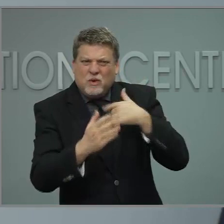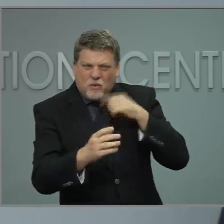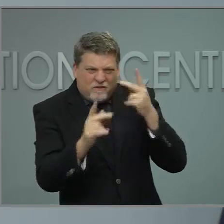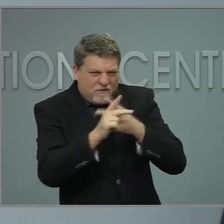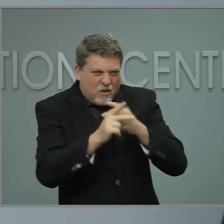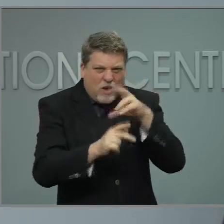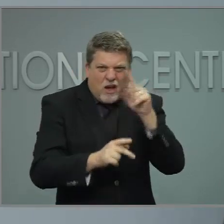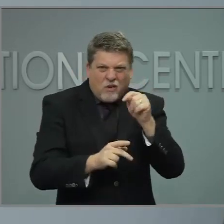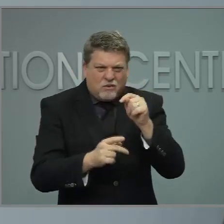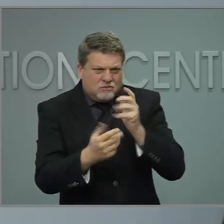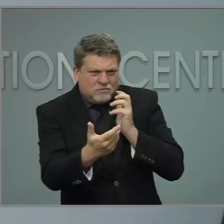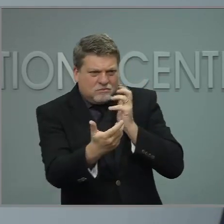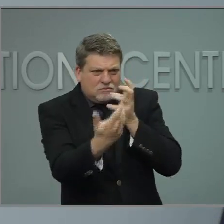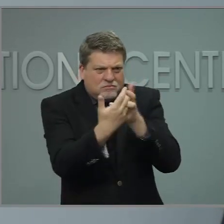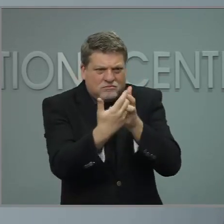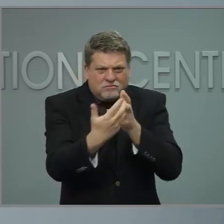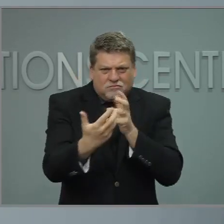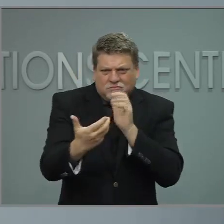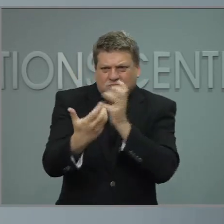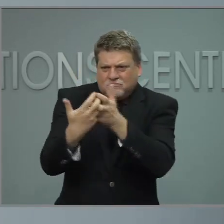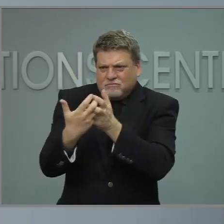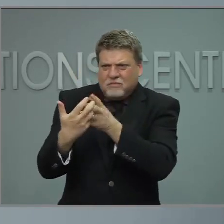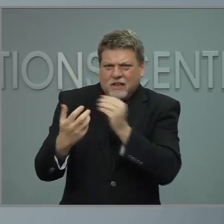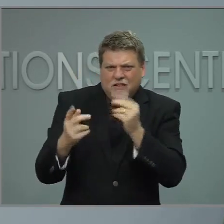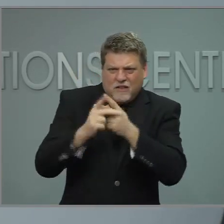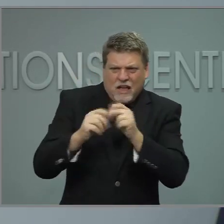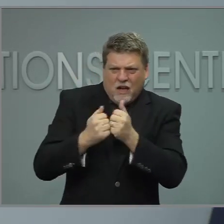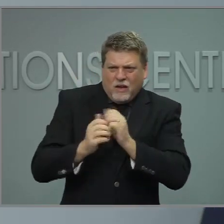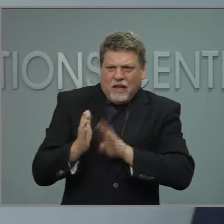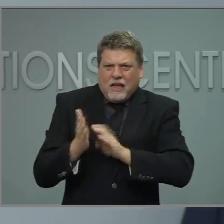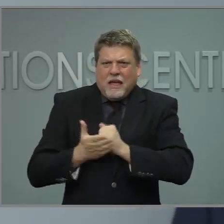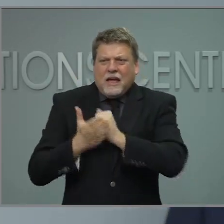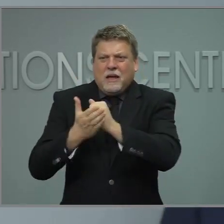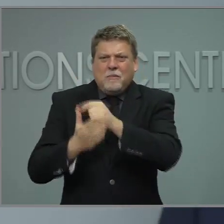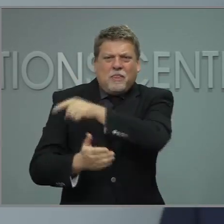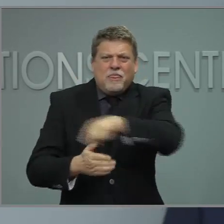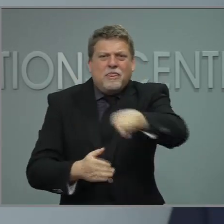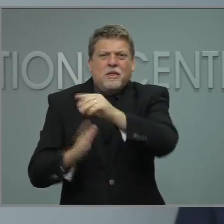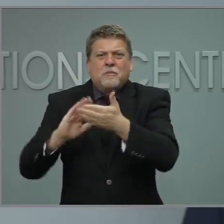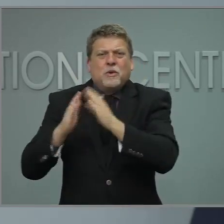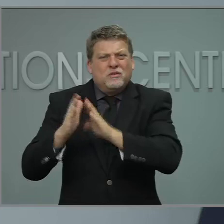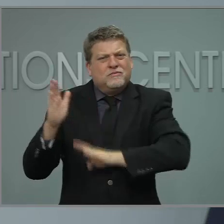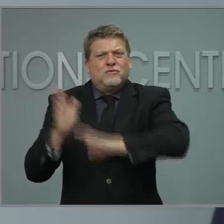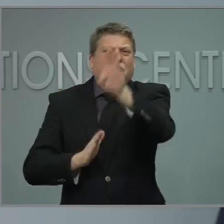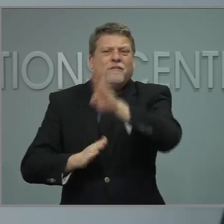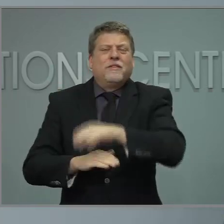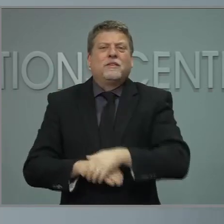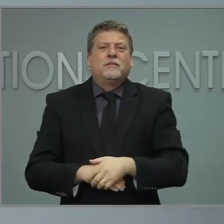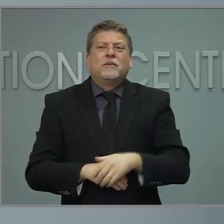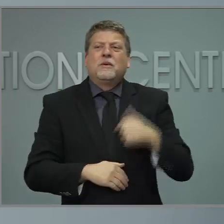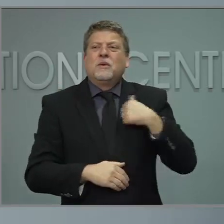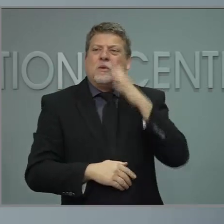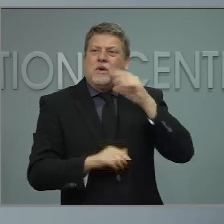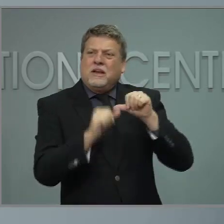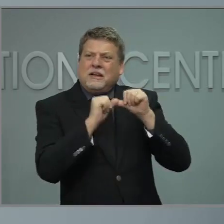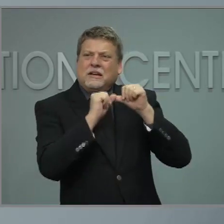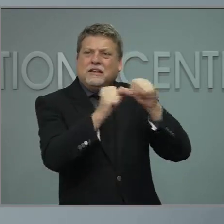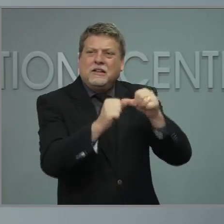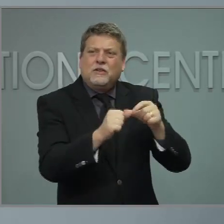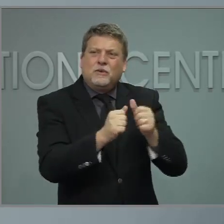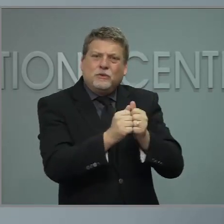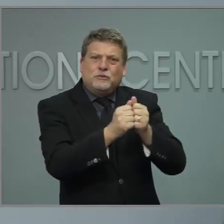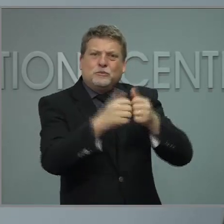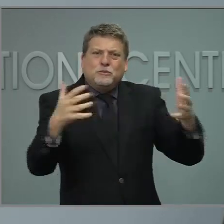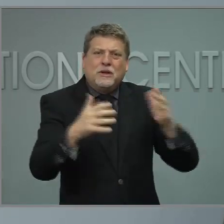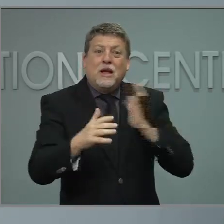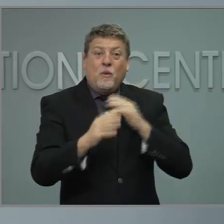Coalition will be building its team and expanding our grant program to support our work with the state and community-based organizations to increase